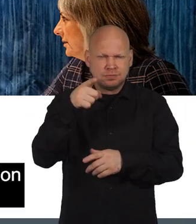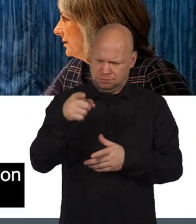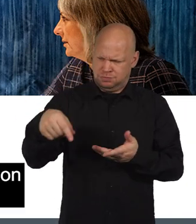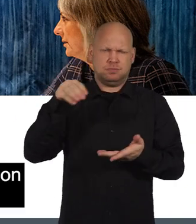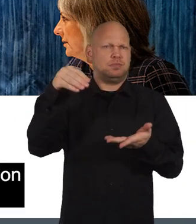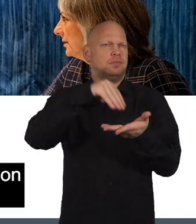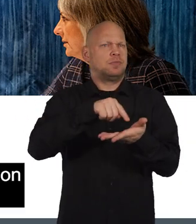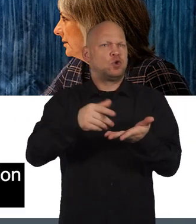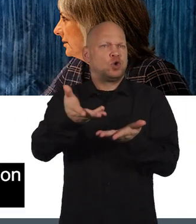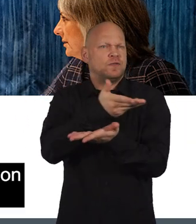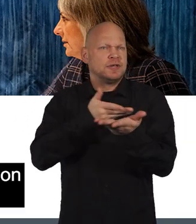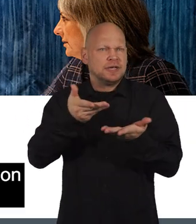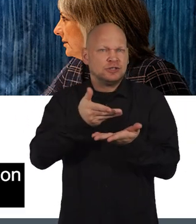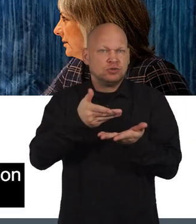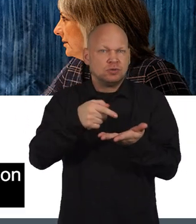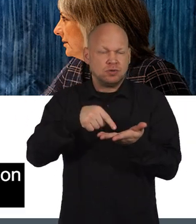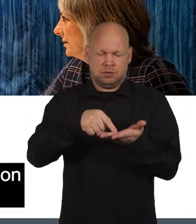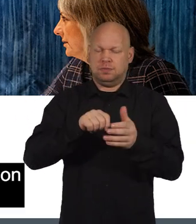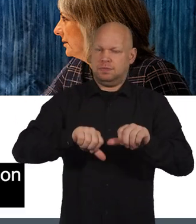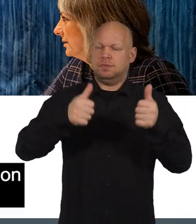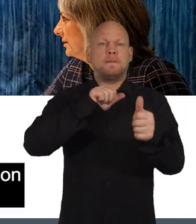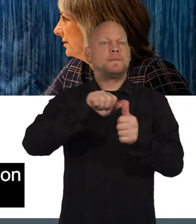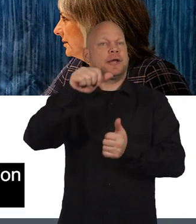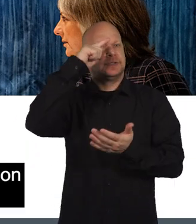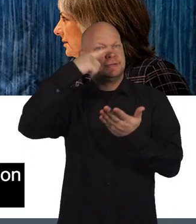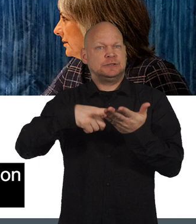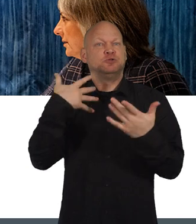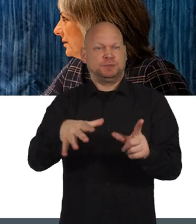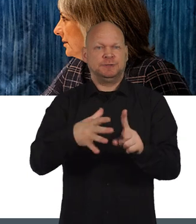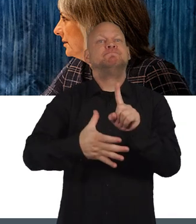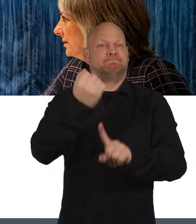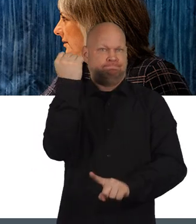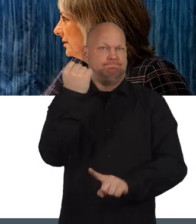part of the conversation and the best decision reached.